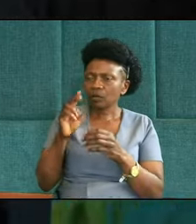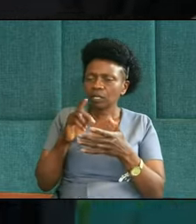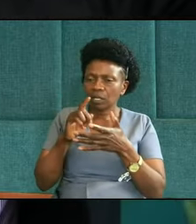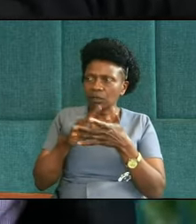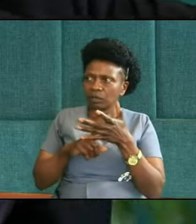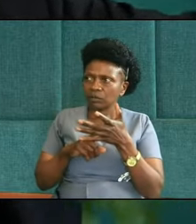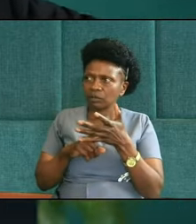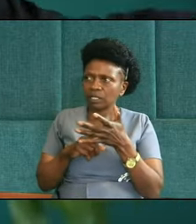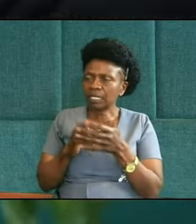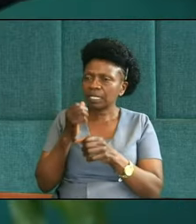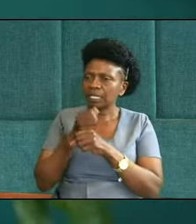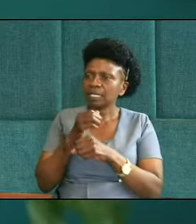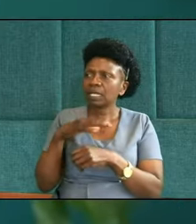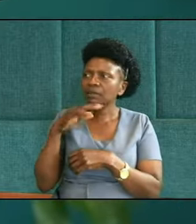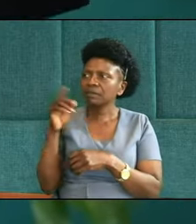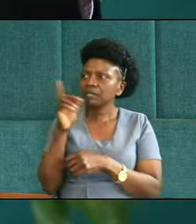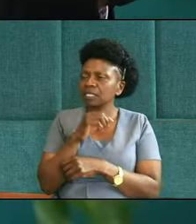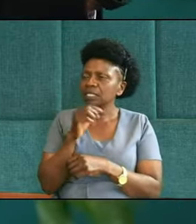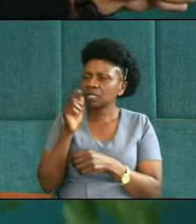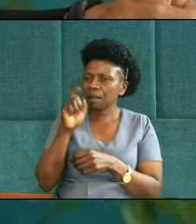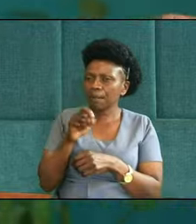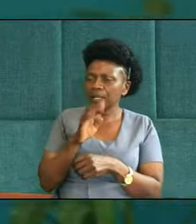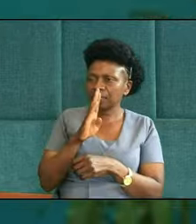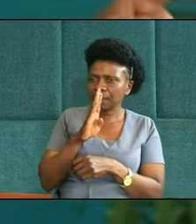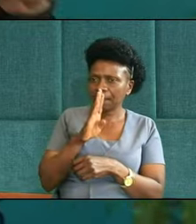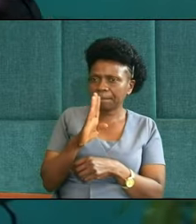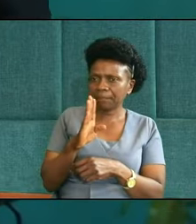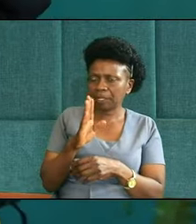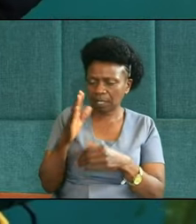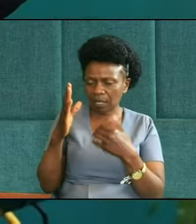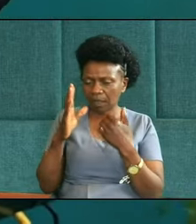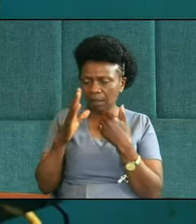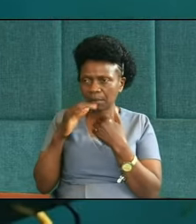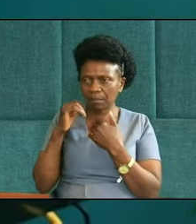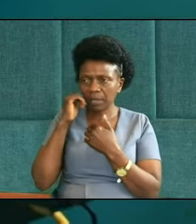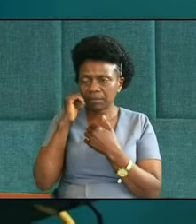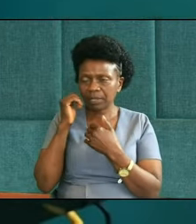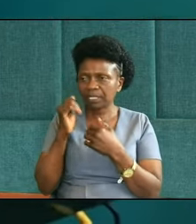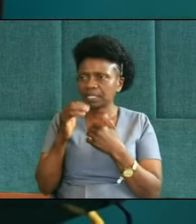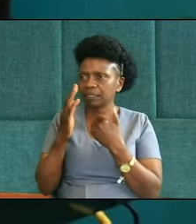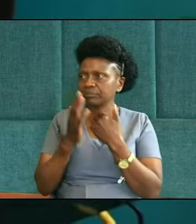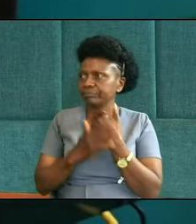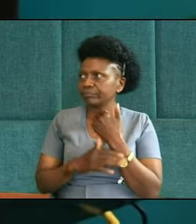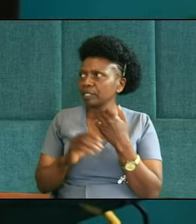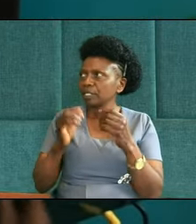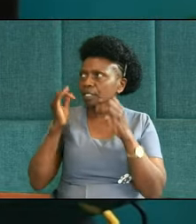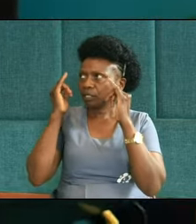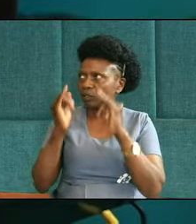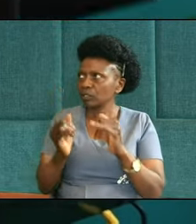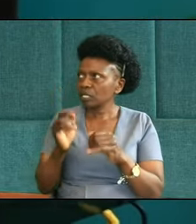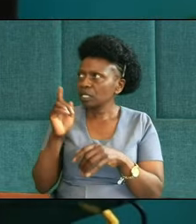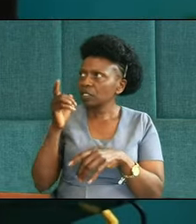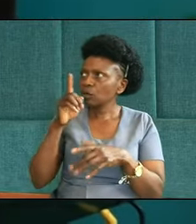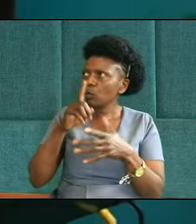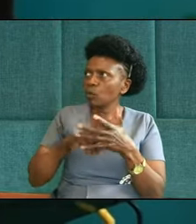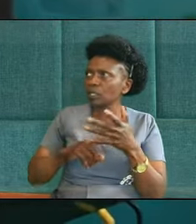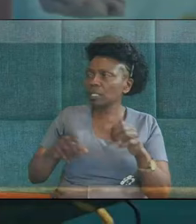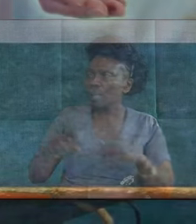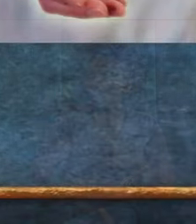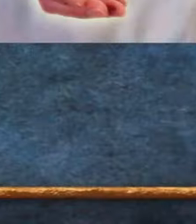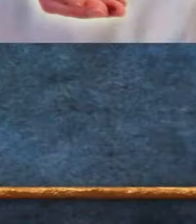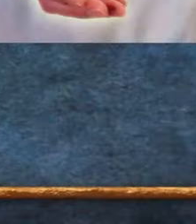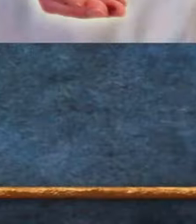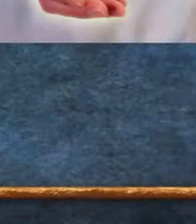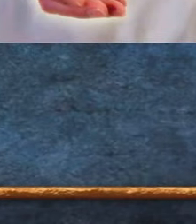son when he married her. He died. It must be, this woman is bad news, but thank God Judah didn't do this. This is what happened. So Judah,